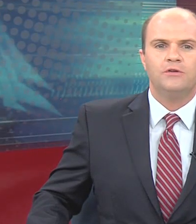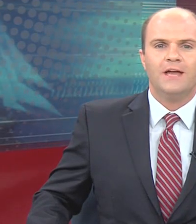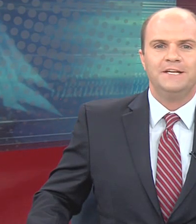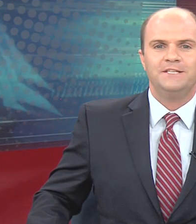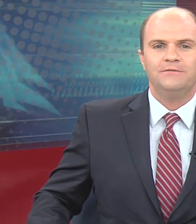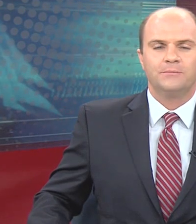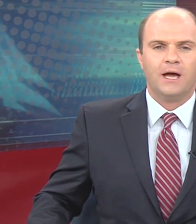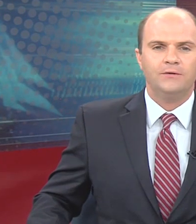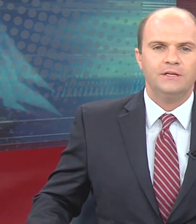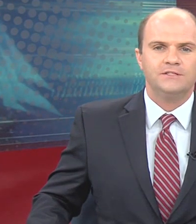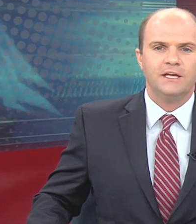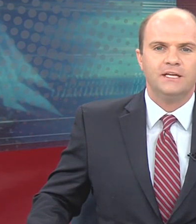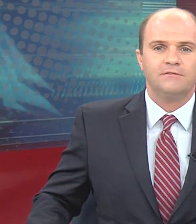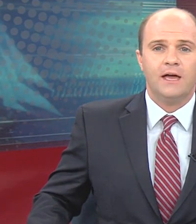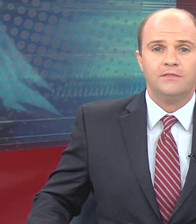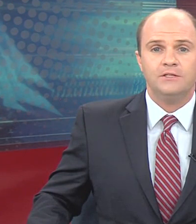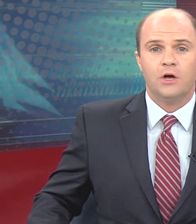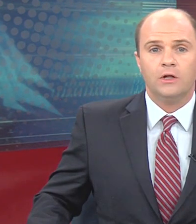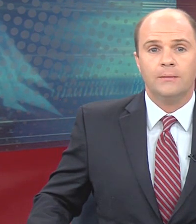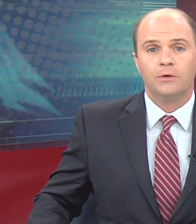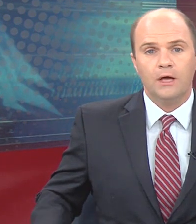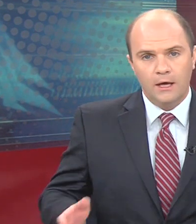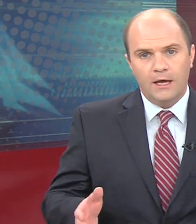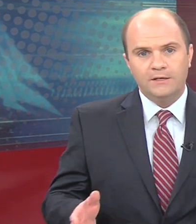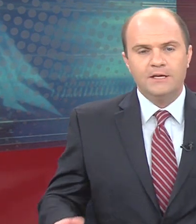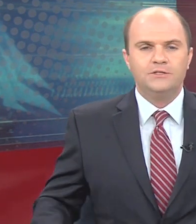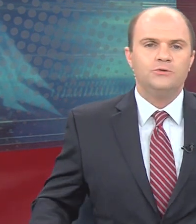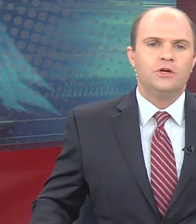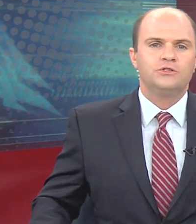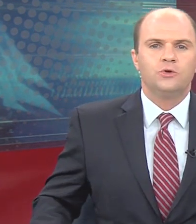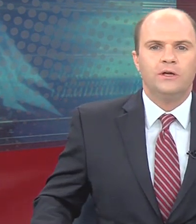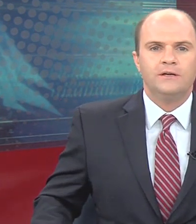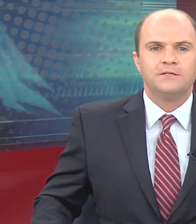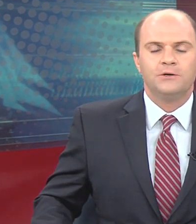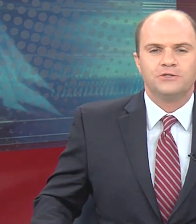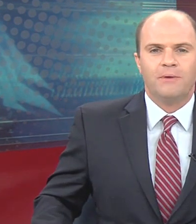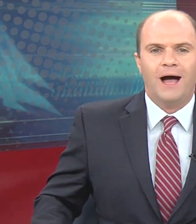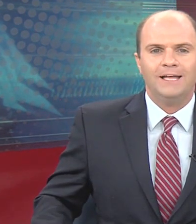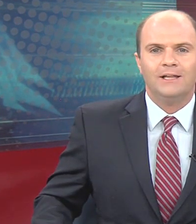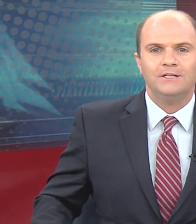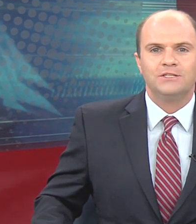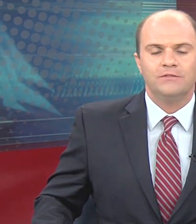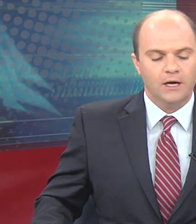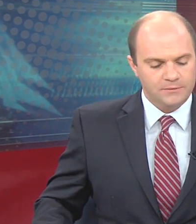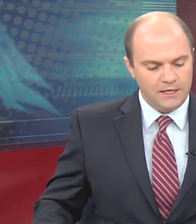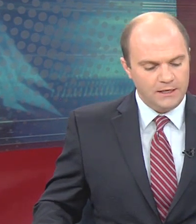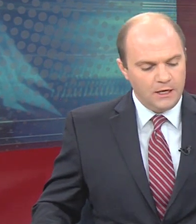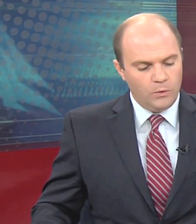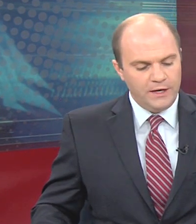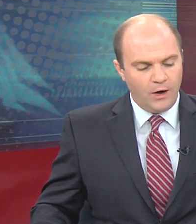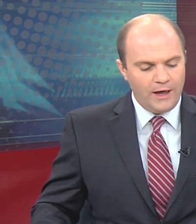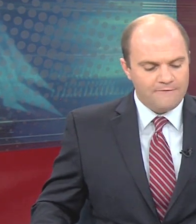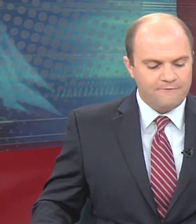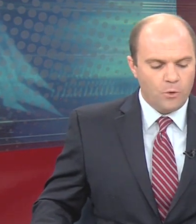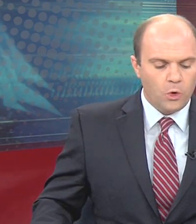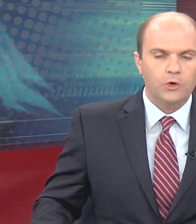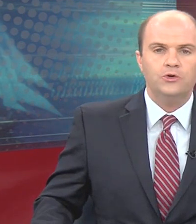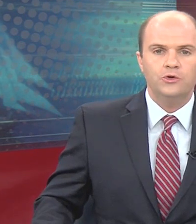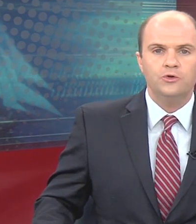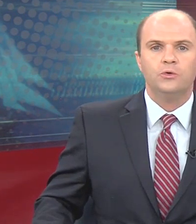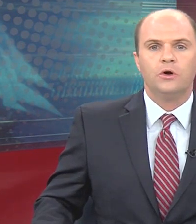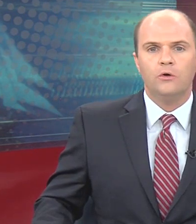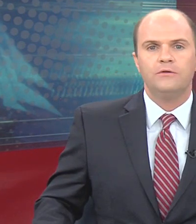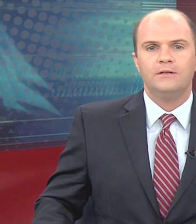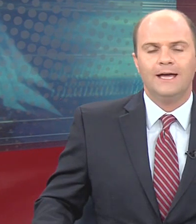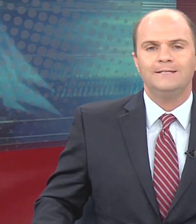on COVID-19 from County Executive Kathy Dahlkemper. In case you just joined us, here are some highlights of the update, we now have four